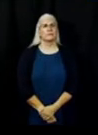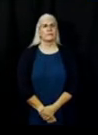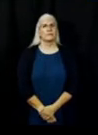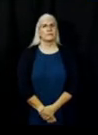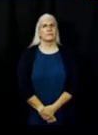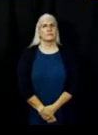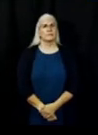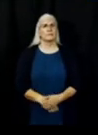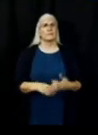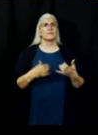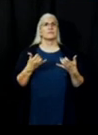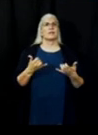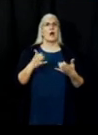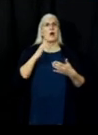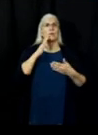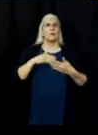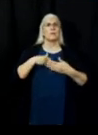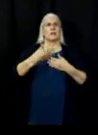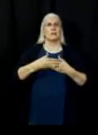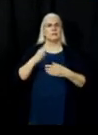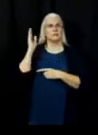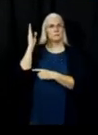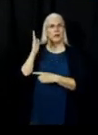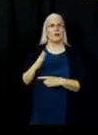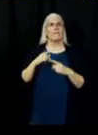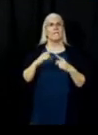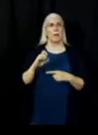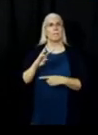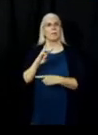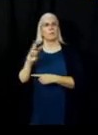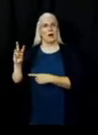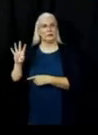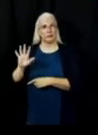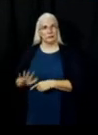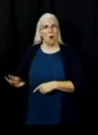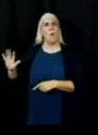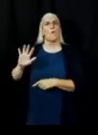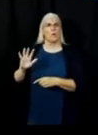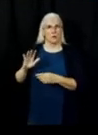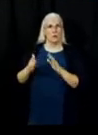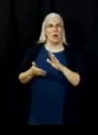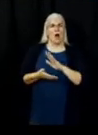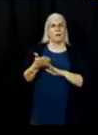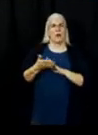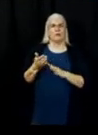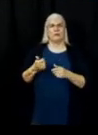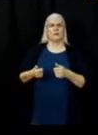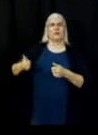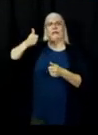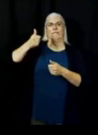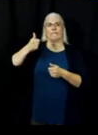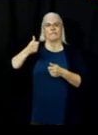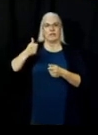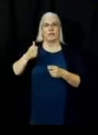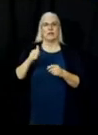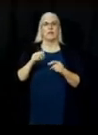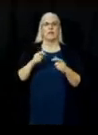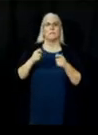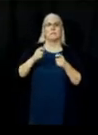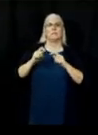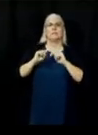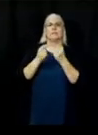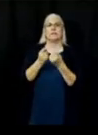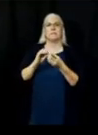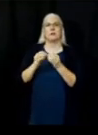Our next speaker will from the West Zone, Operations Section Chief, Cal Fire Incident Management Team 1, Chief Mike Wink.